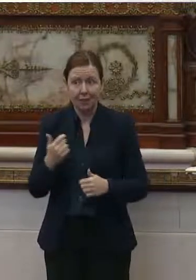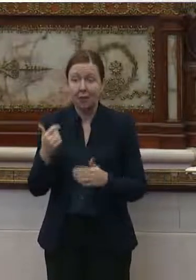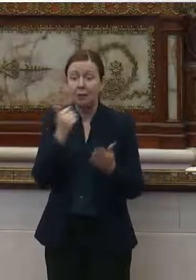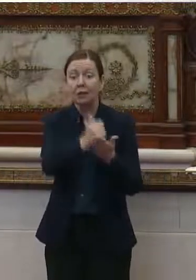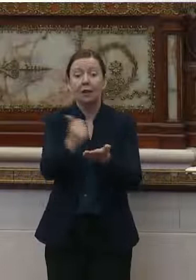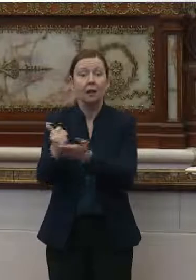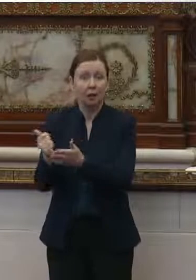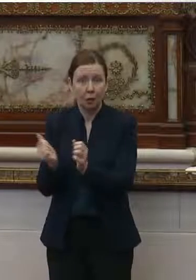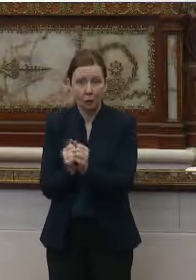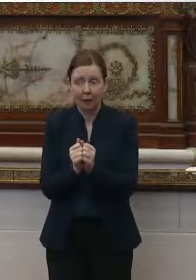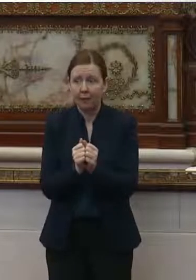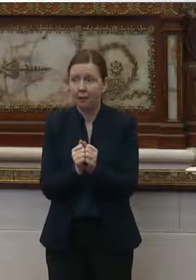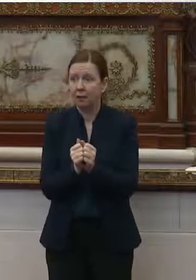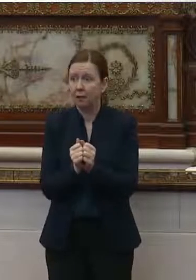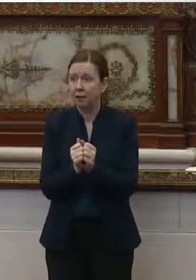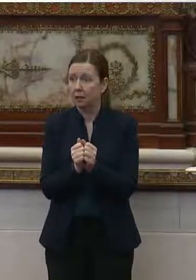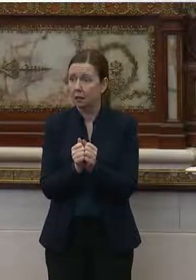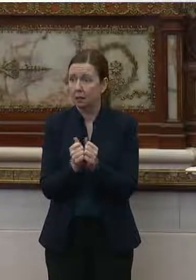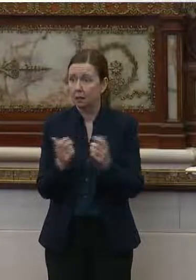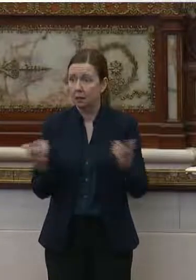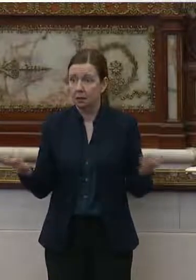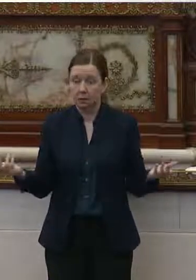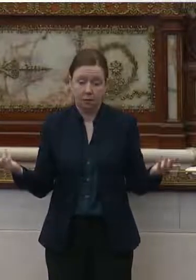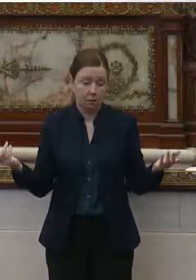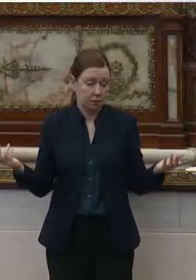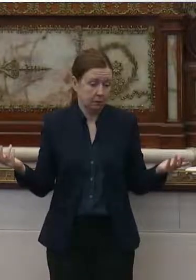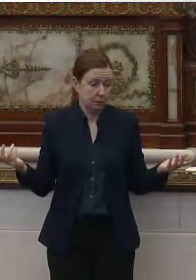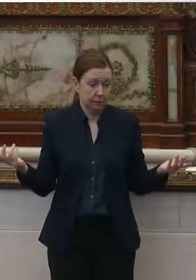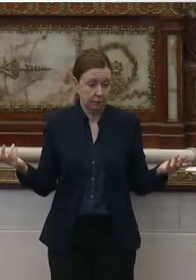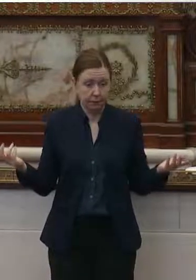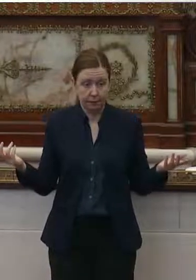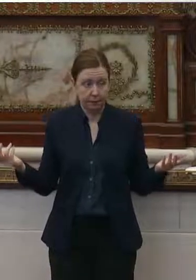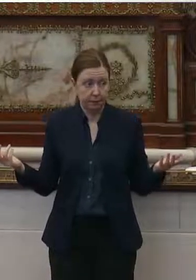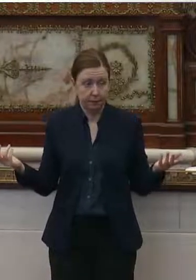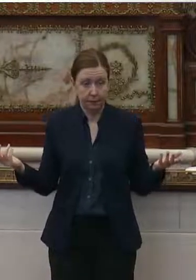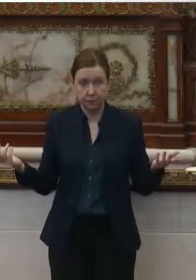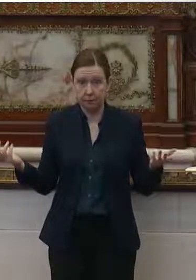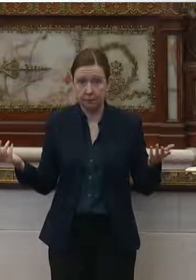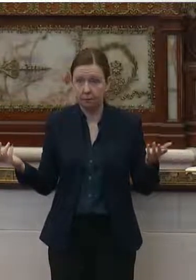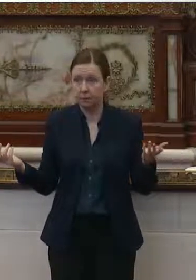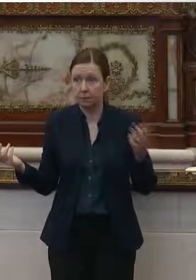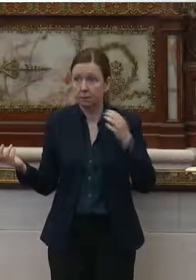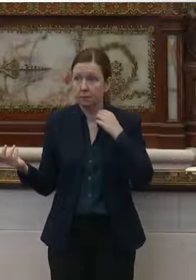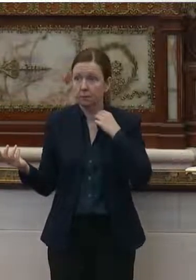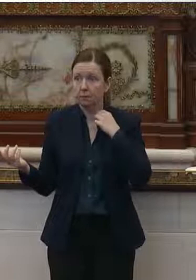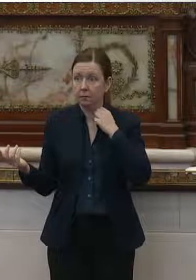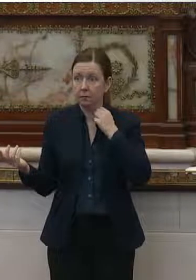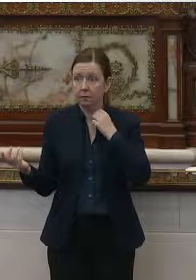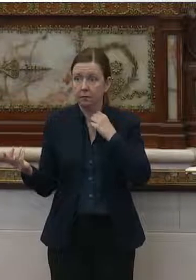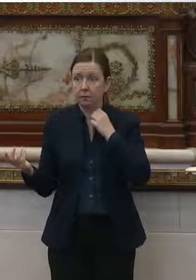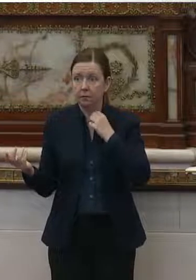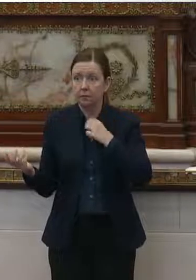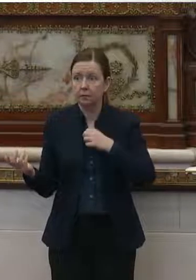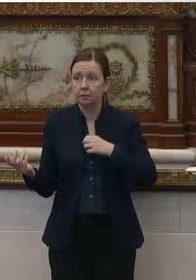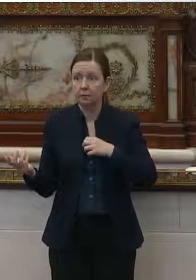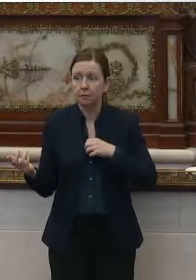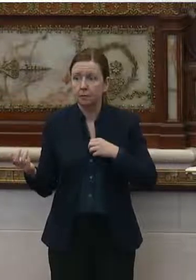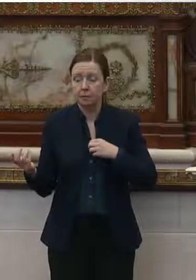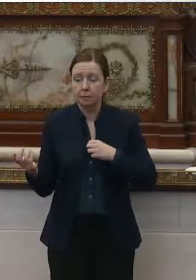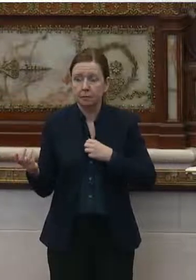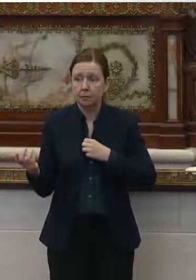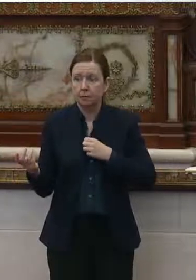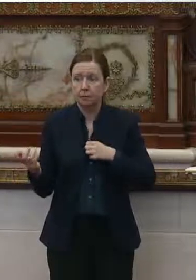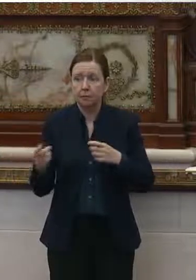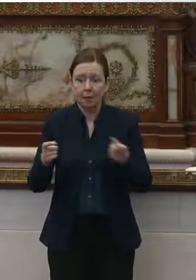assist in, in what, what could only be called as a mass unit, dealing with